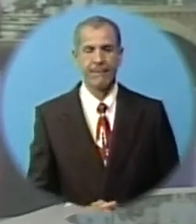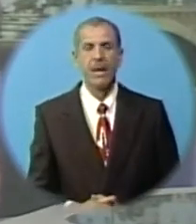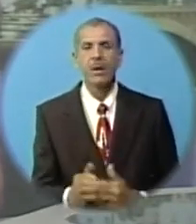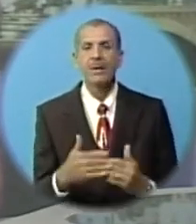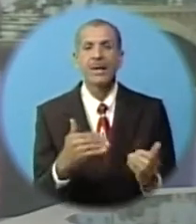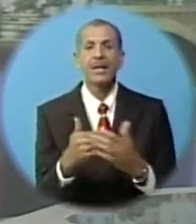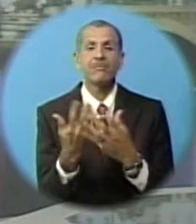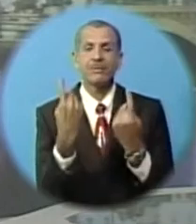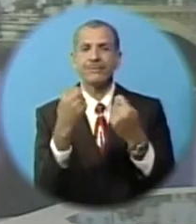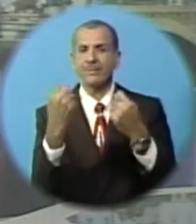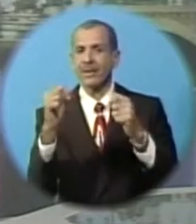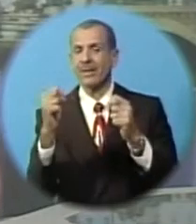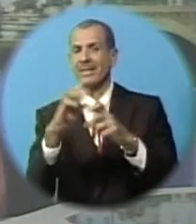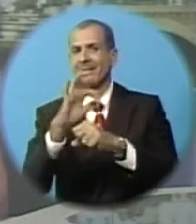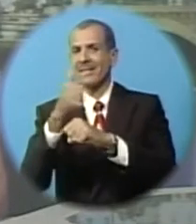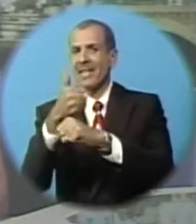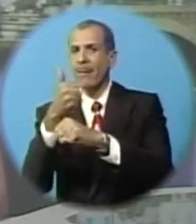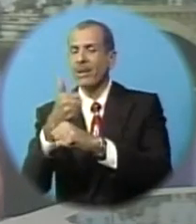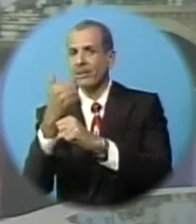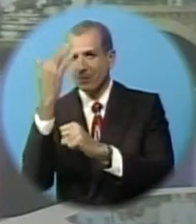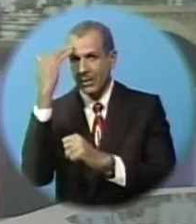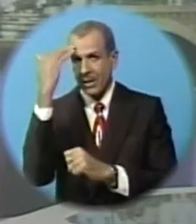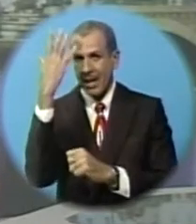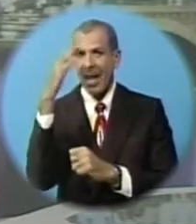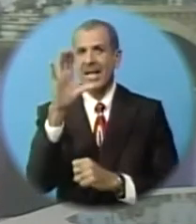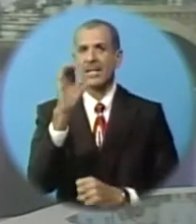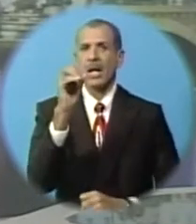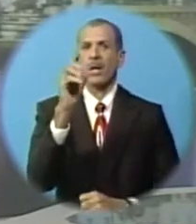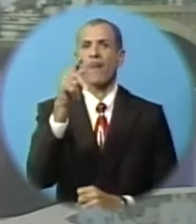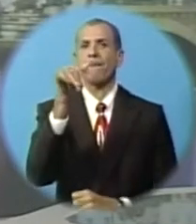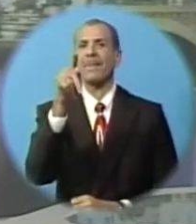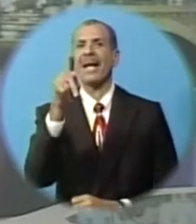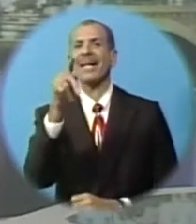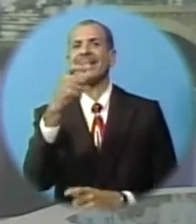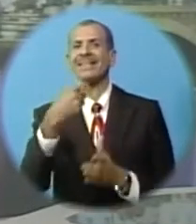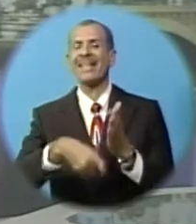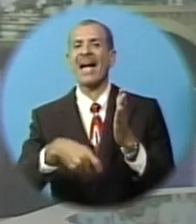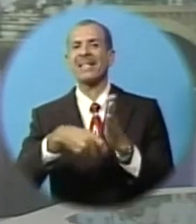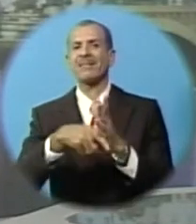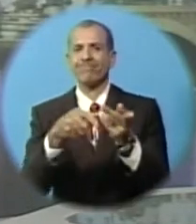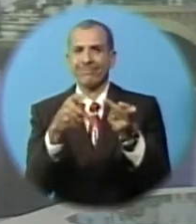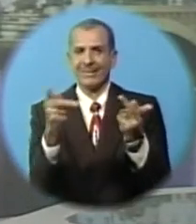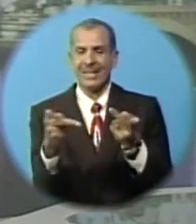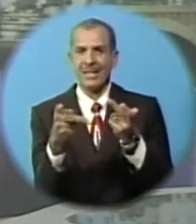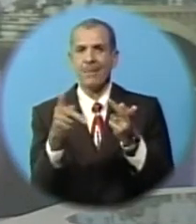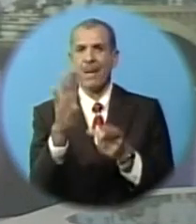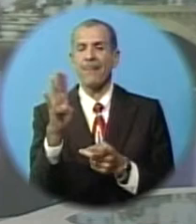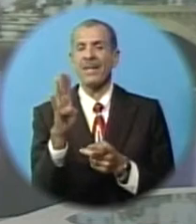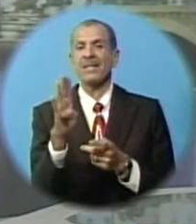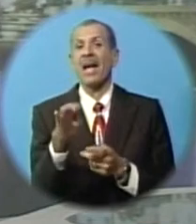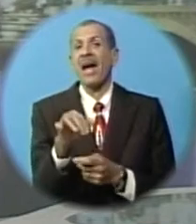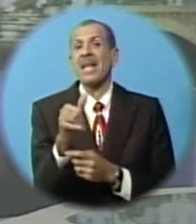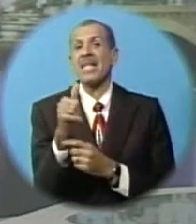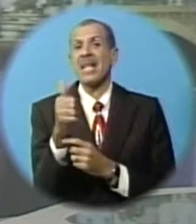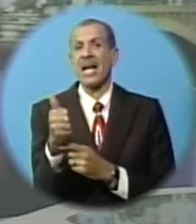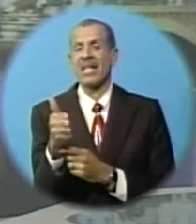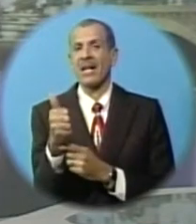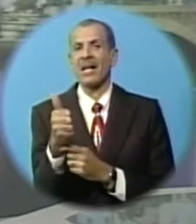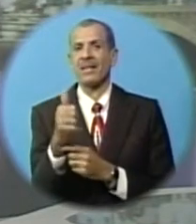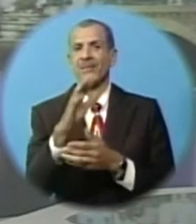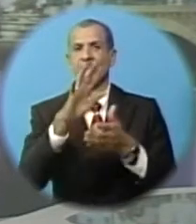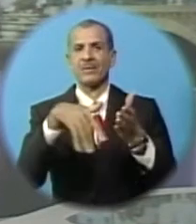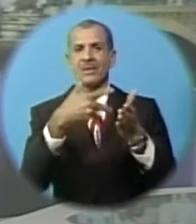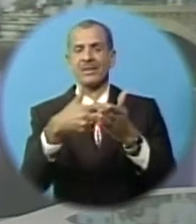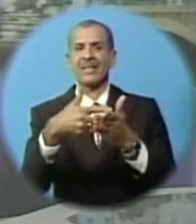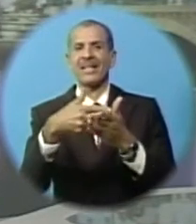repeated efforts to establish its reputation as a compliant tax jurisdiction, Barbados has been placed on yet another list of